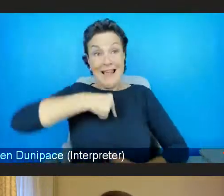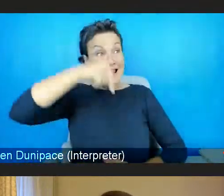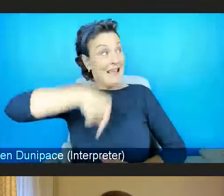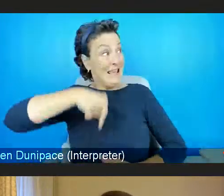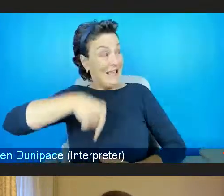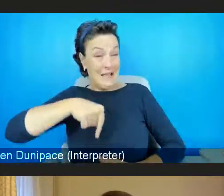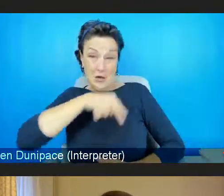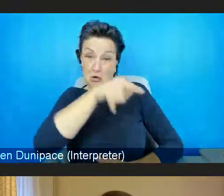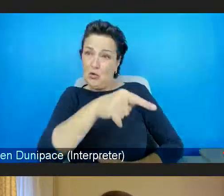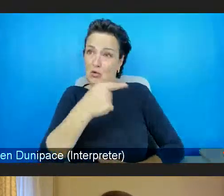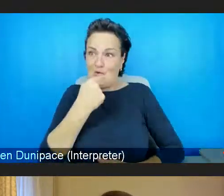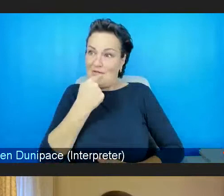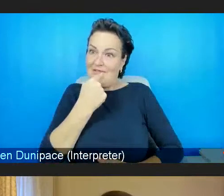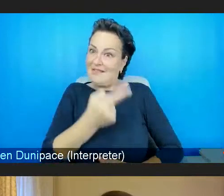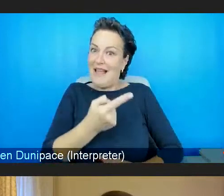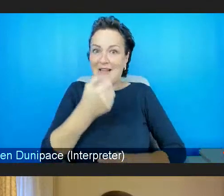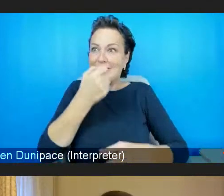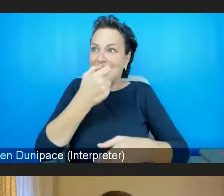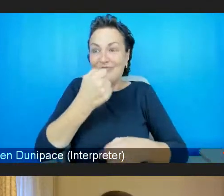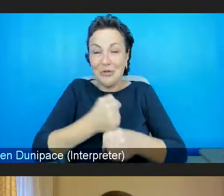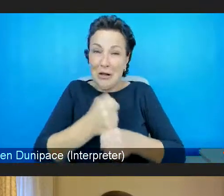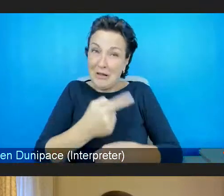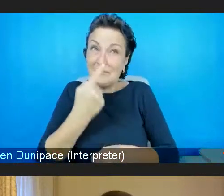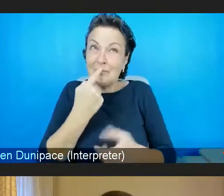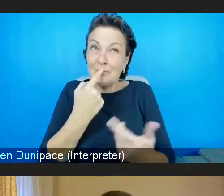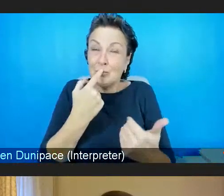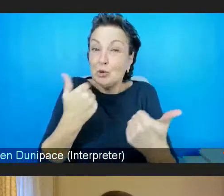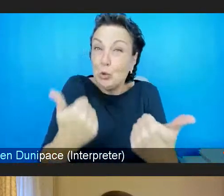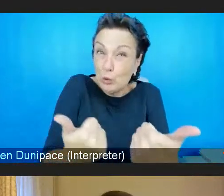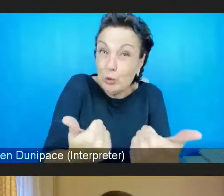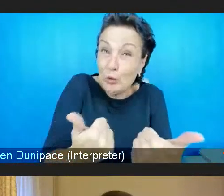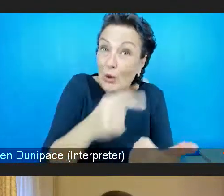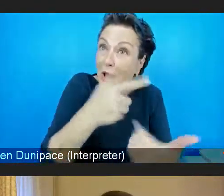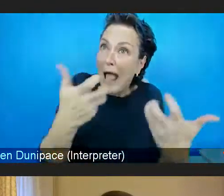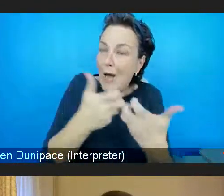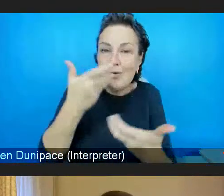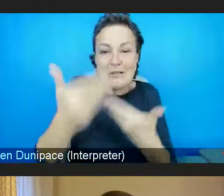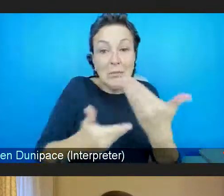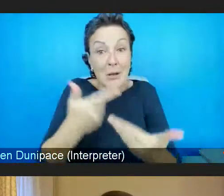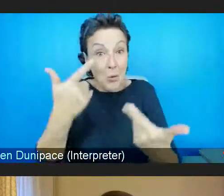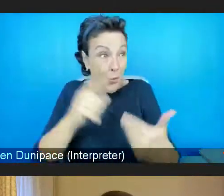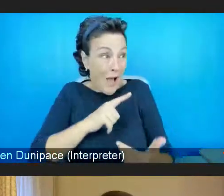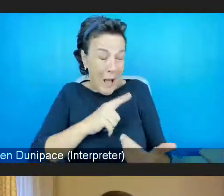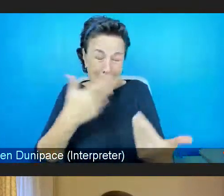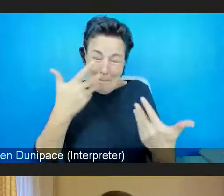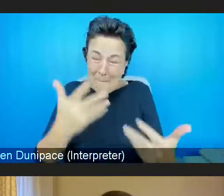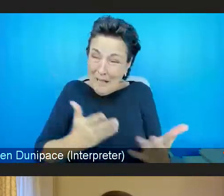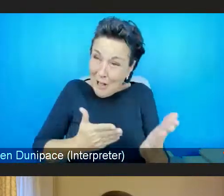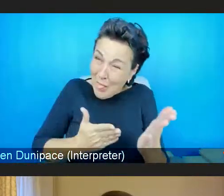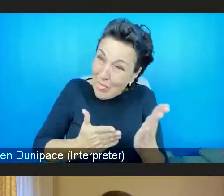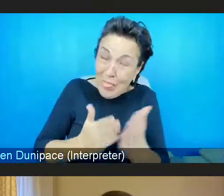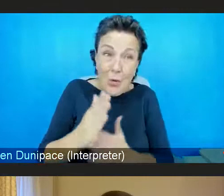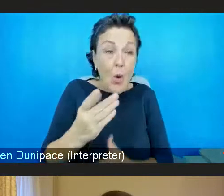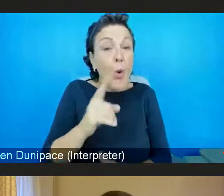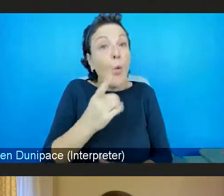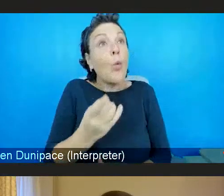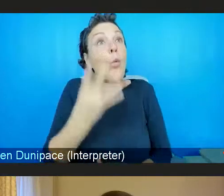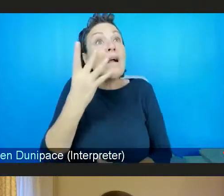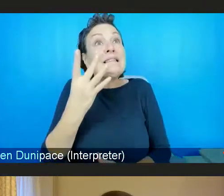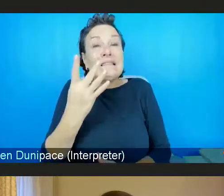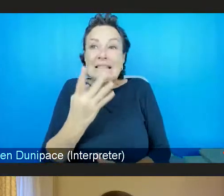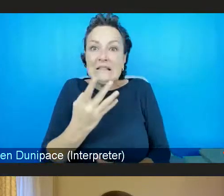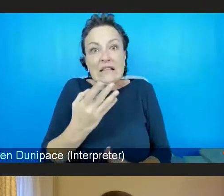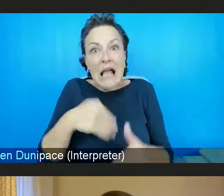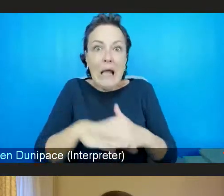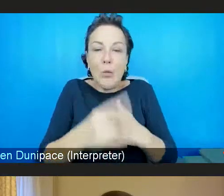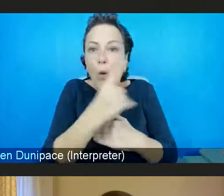you've framed the discussion really well, because we have just been through a once-in-a-century, hopefully, event. And